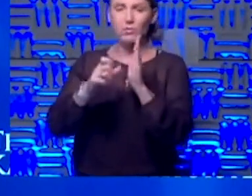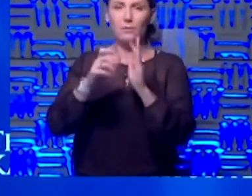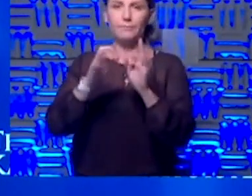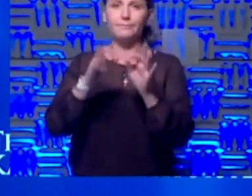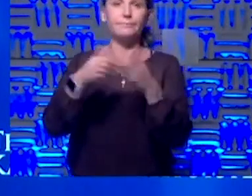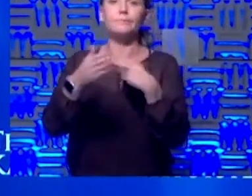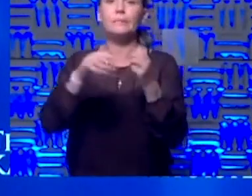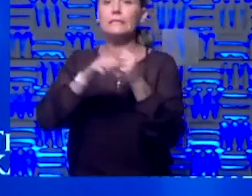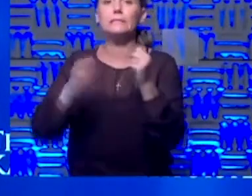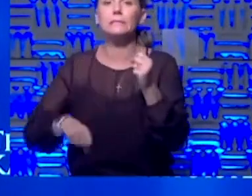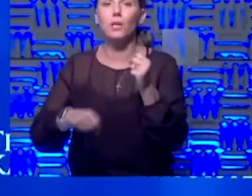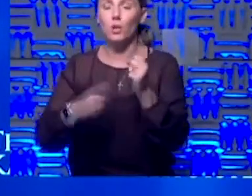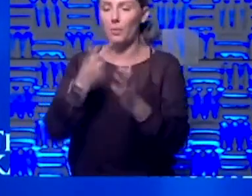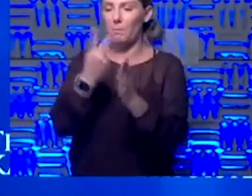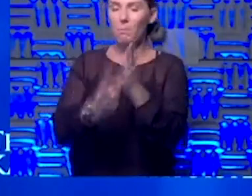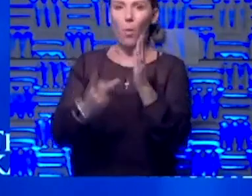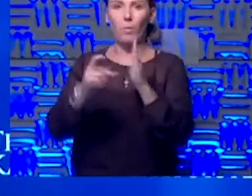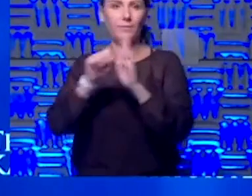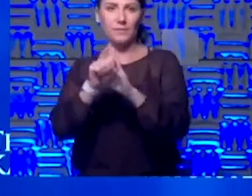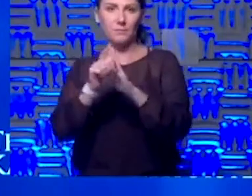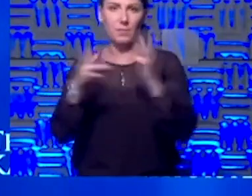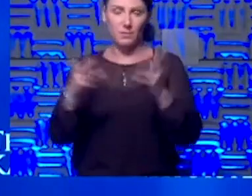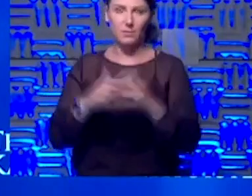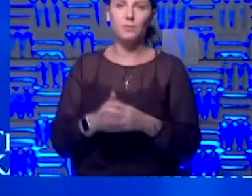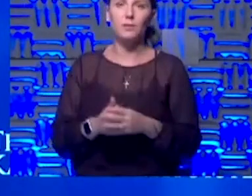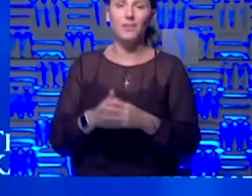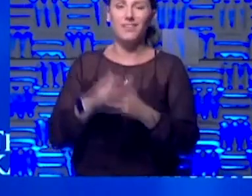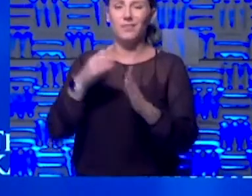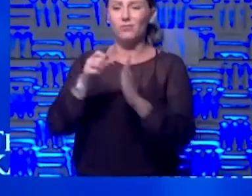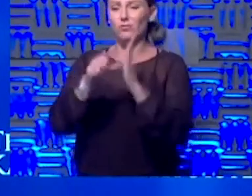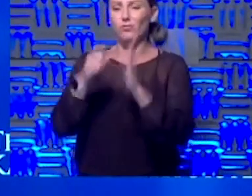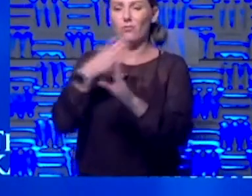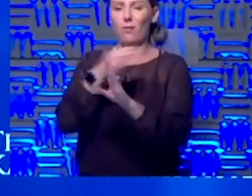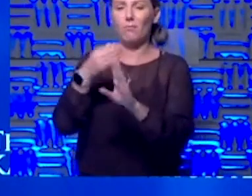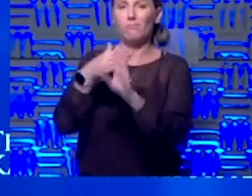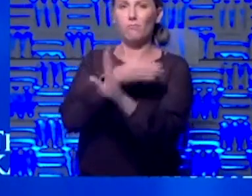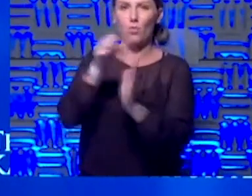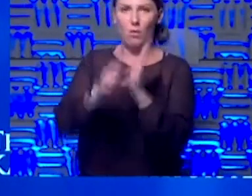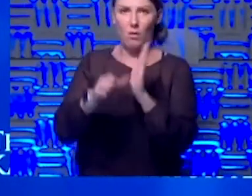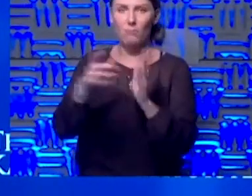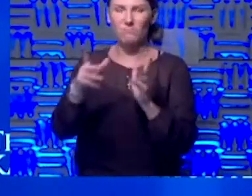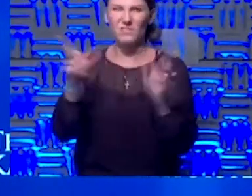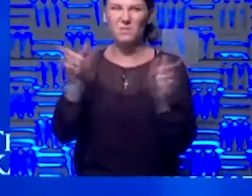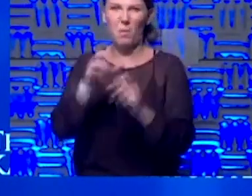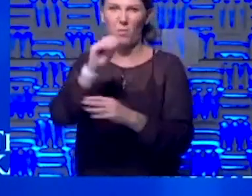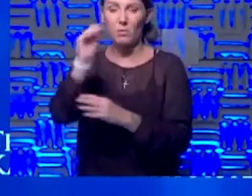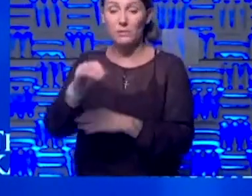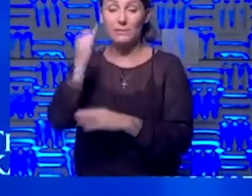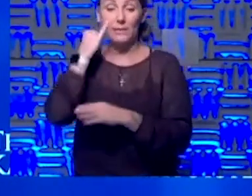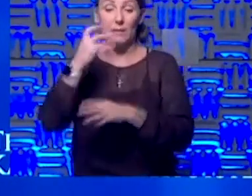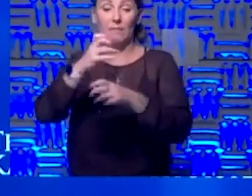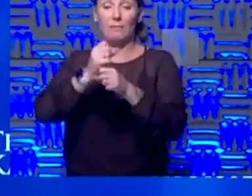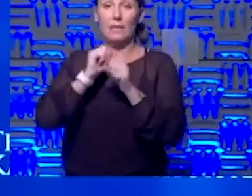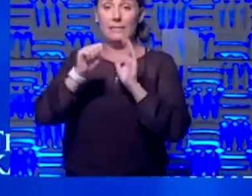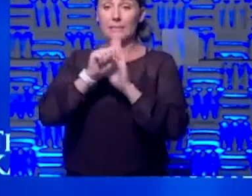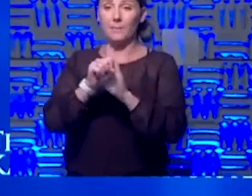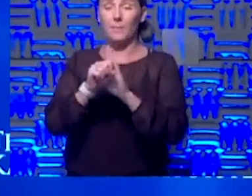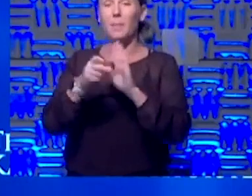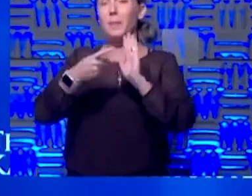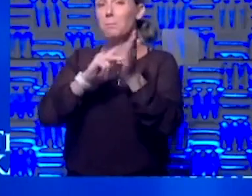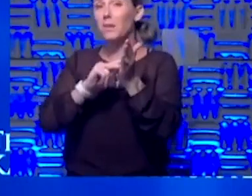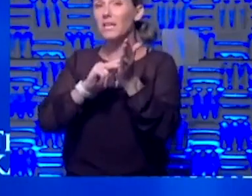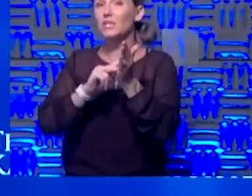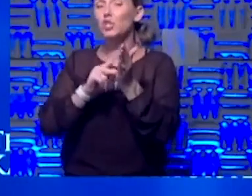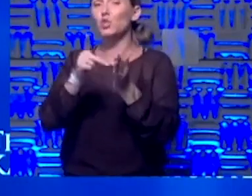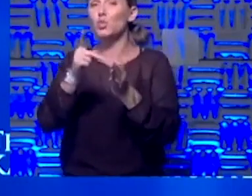But let's assume that, but both of these are symptomatic because the surgical case is in the pre-op. That's a pretty small percentage. So if you're getting symptoms, that means you probably got six, seven